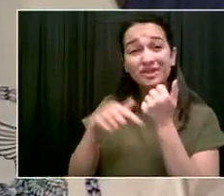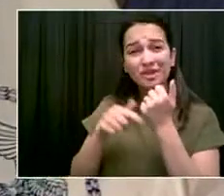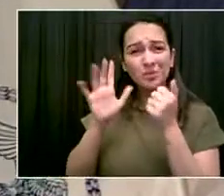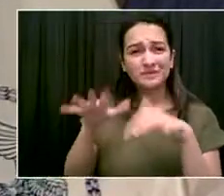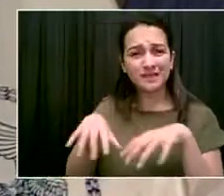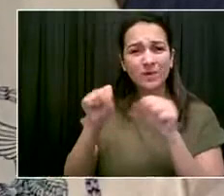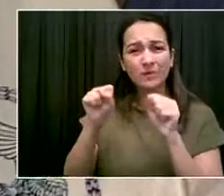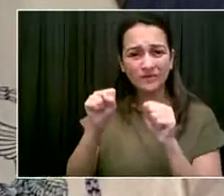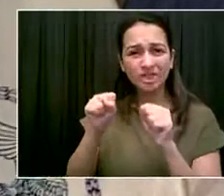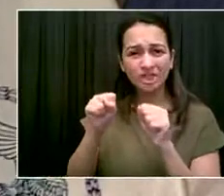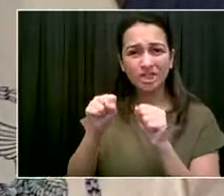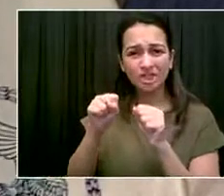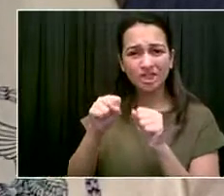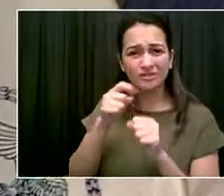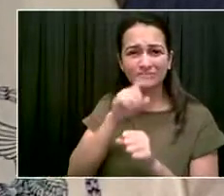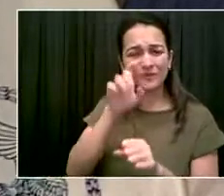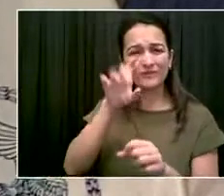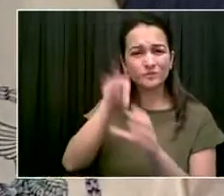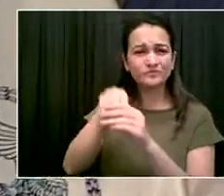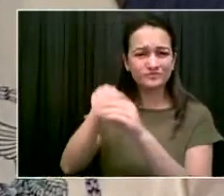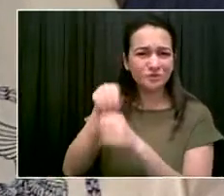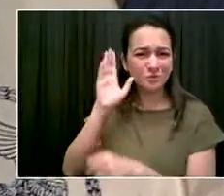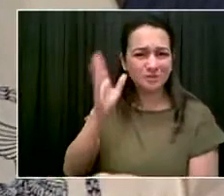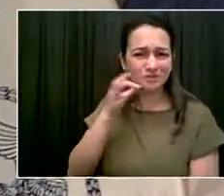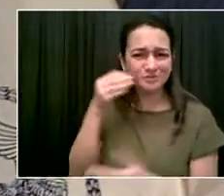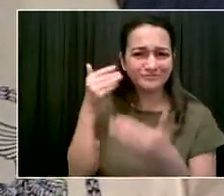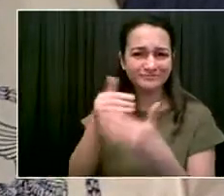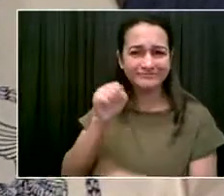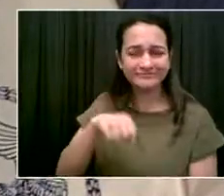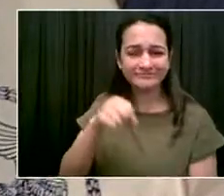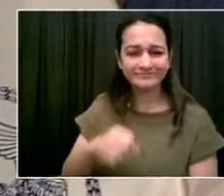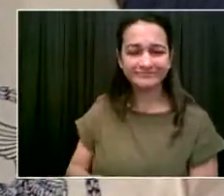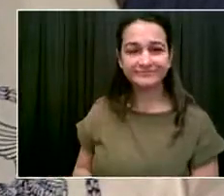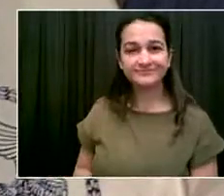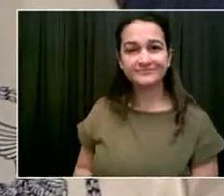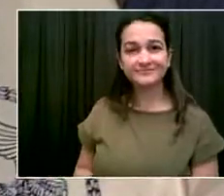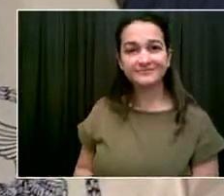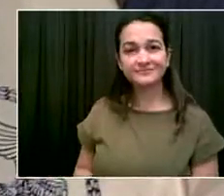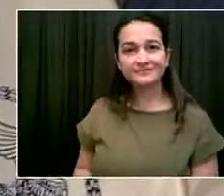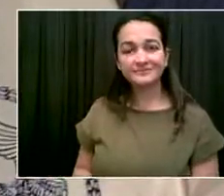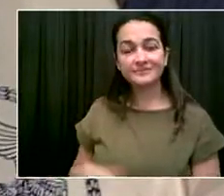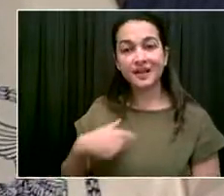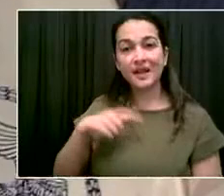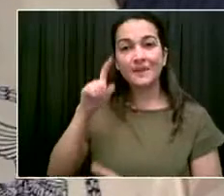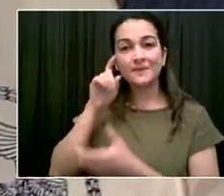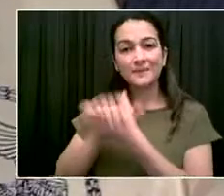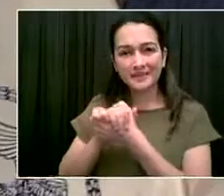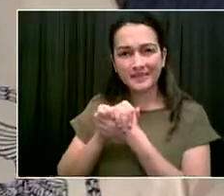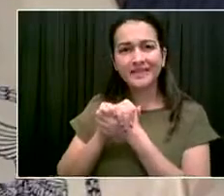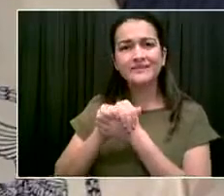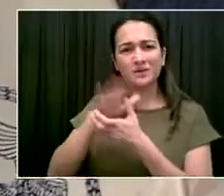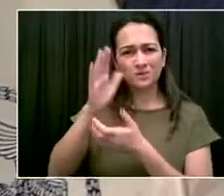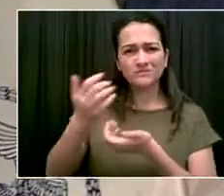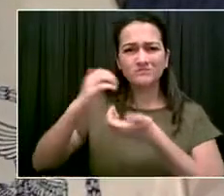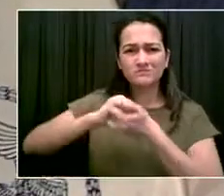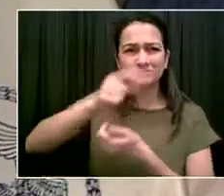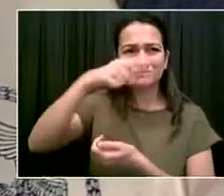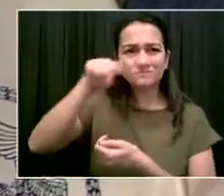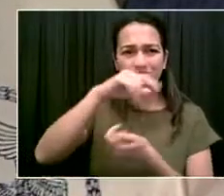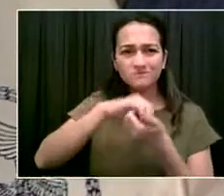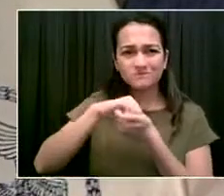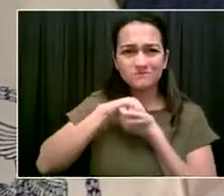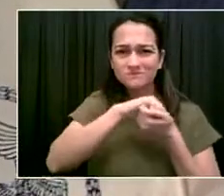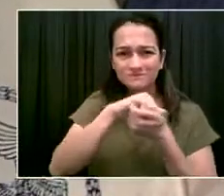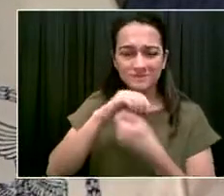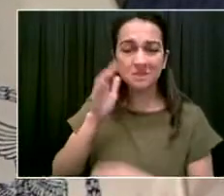effort, whatever aftermath. So I just want to believe there is close coordination going on. That's what matters. That the state is